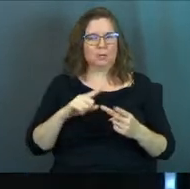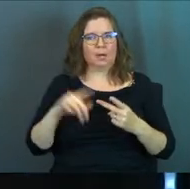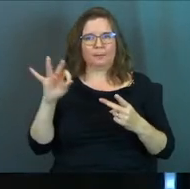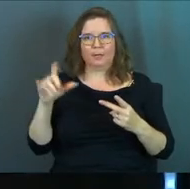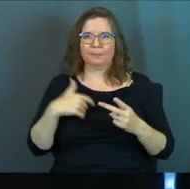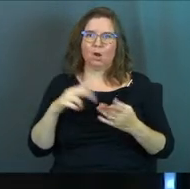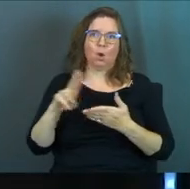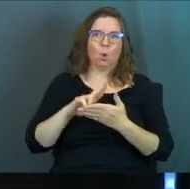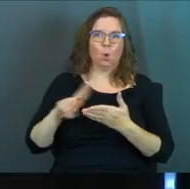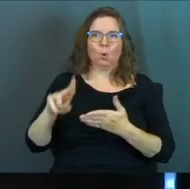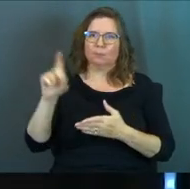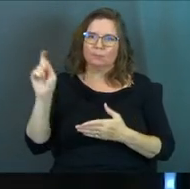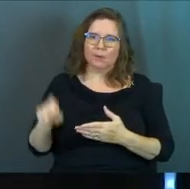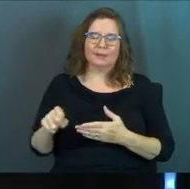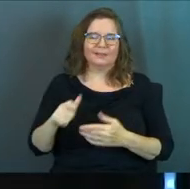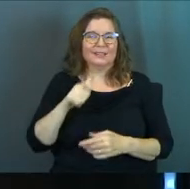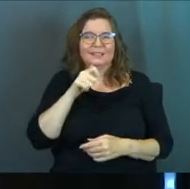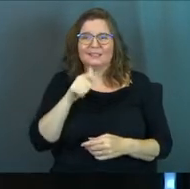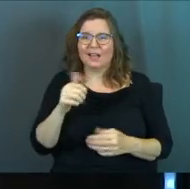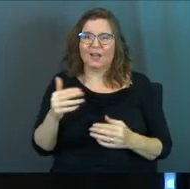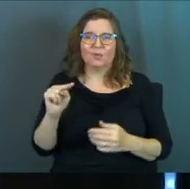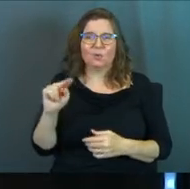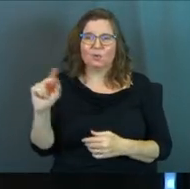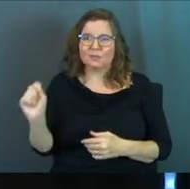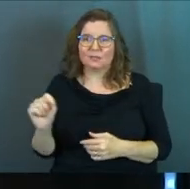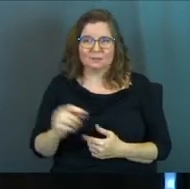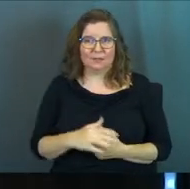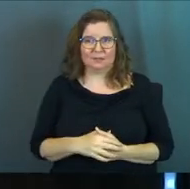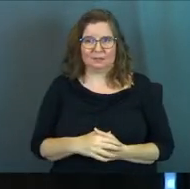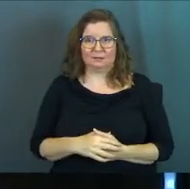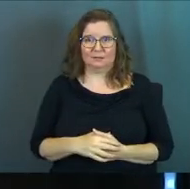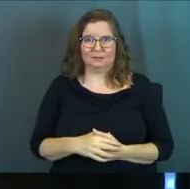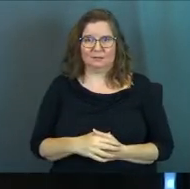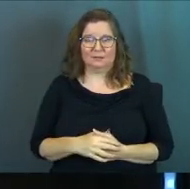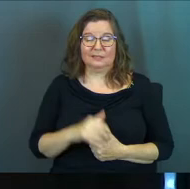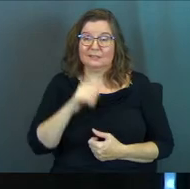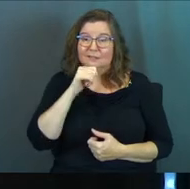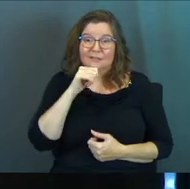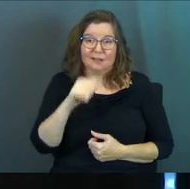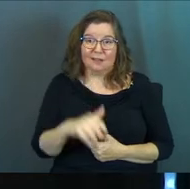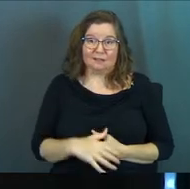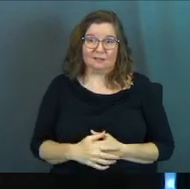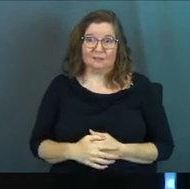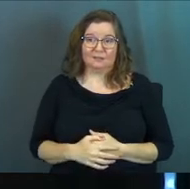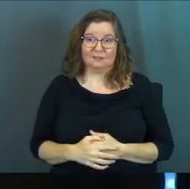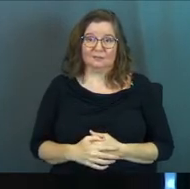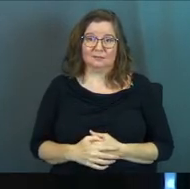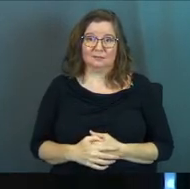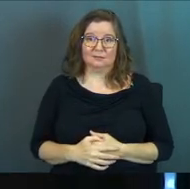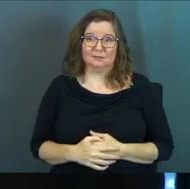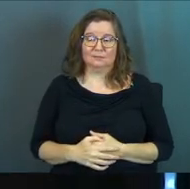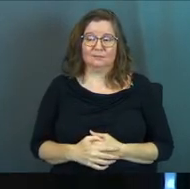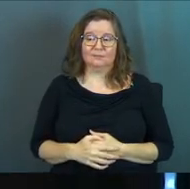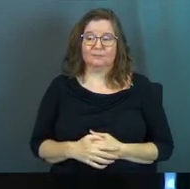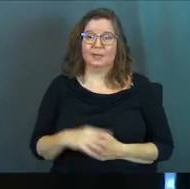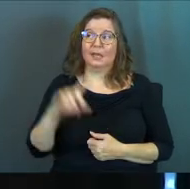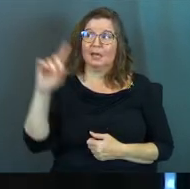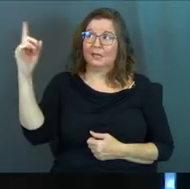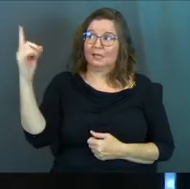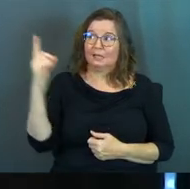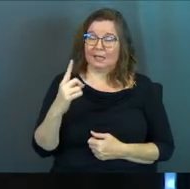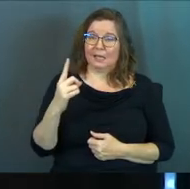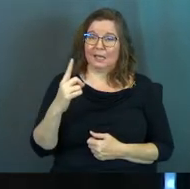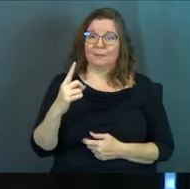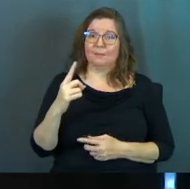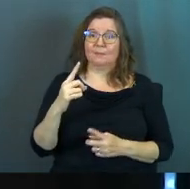pastors better be holy. That's not the New Testament. It's not. And he came and